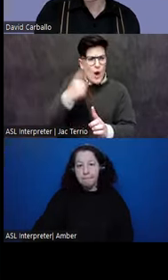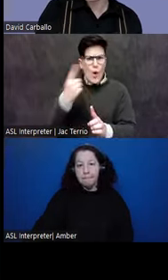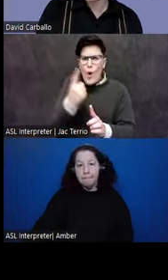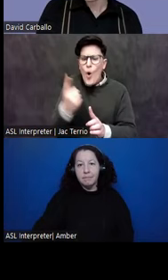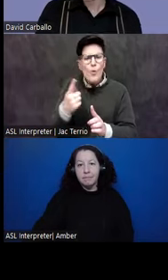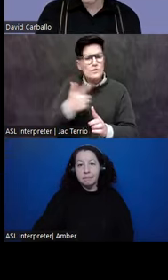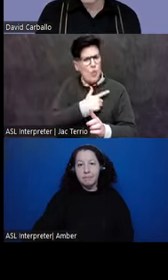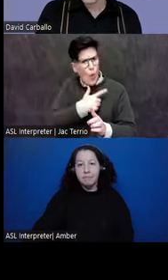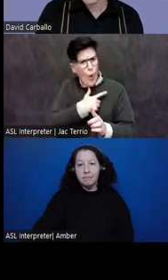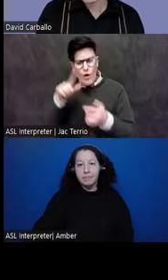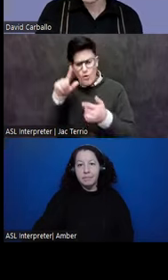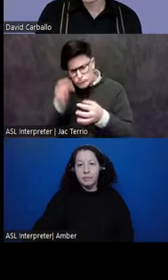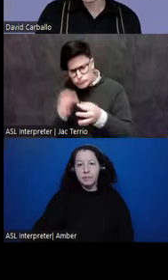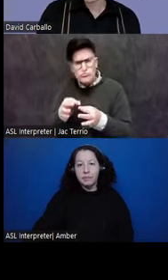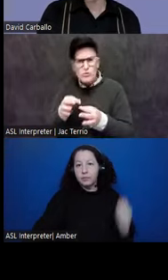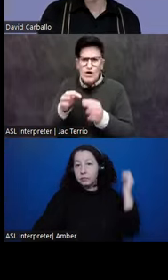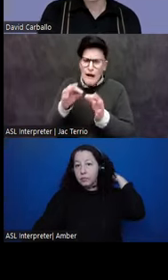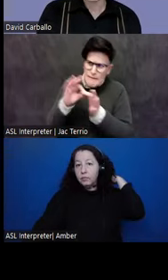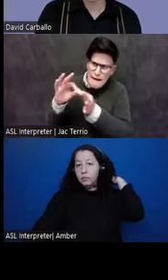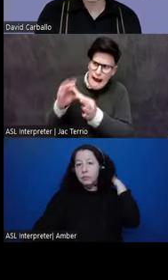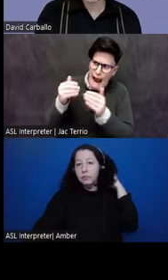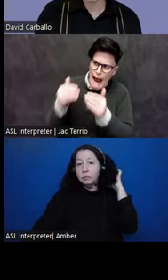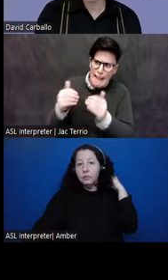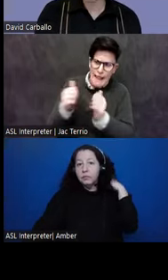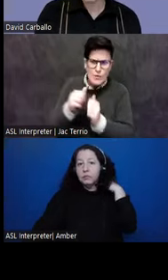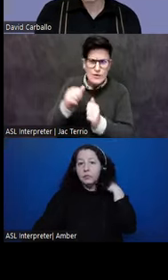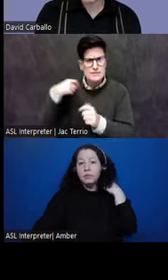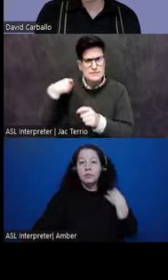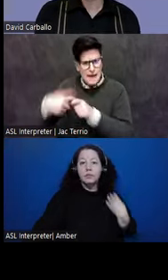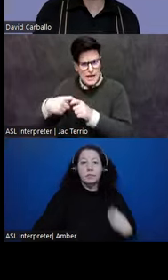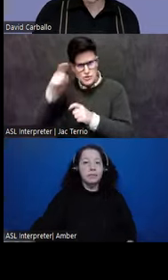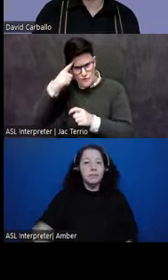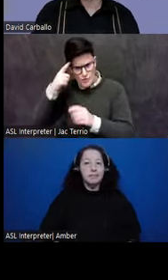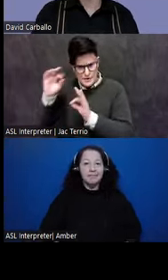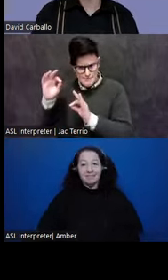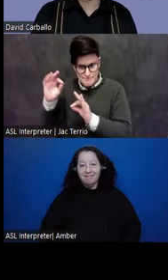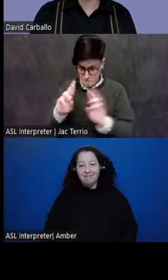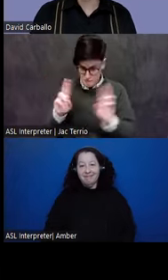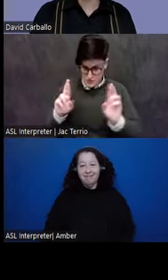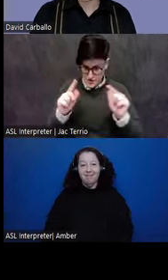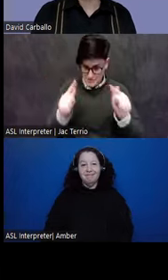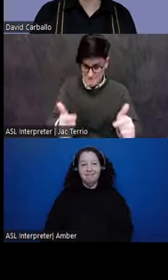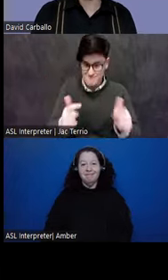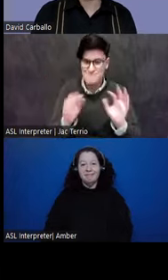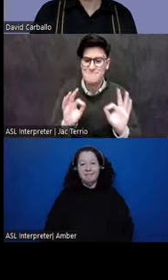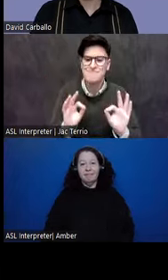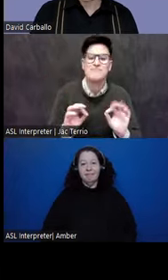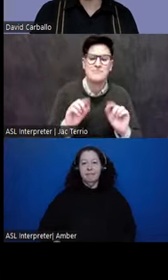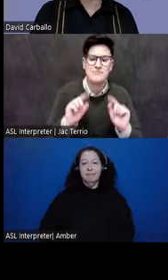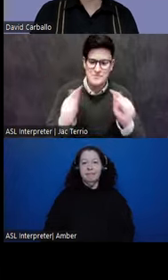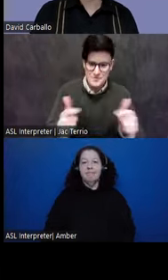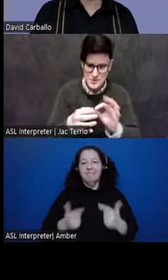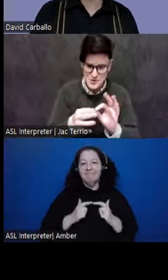to the Spanish crown, to Cortes and the other Spaniards. And so that was their narrative, as they were trying to